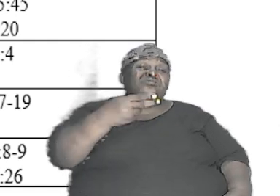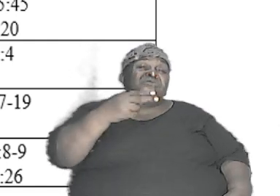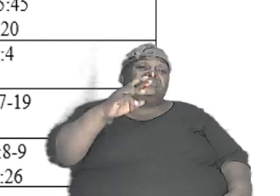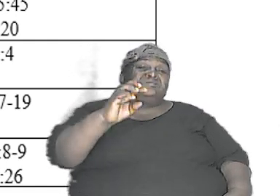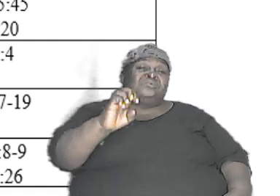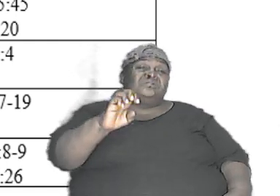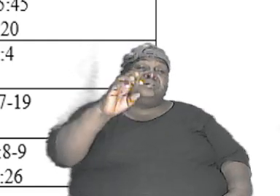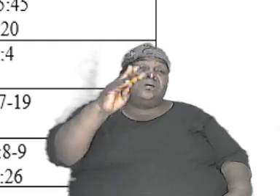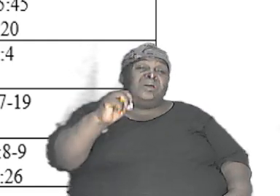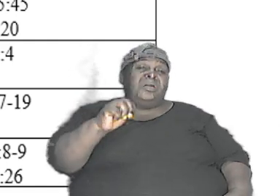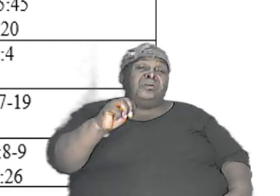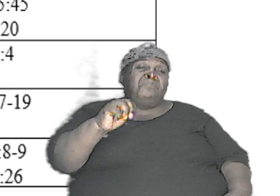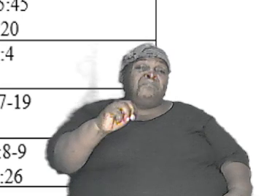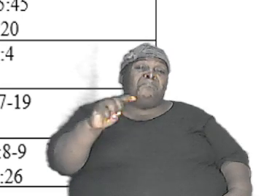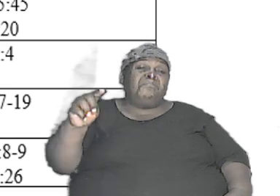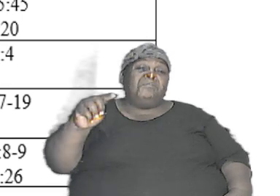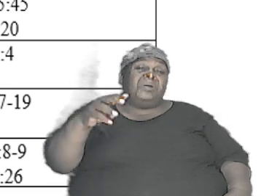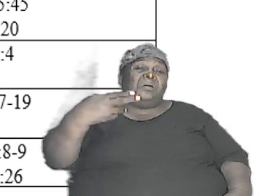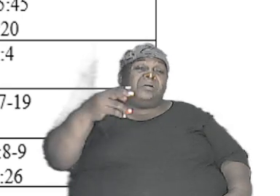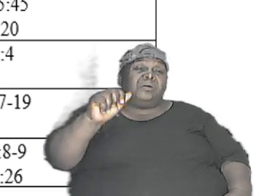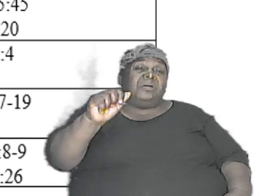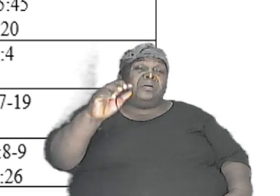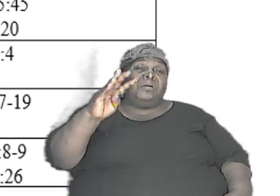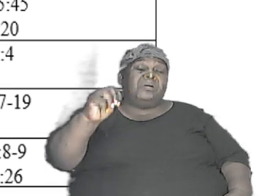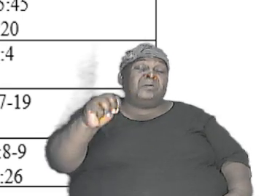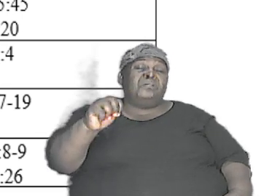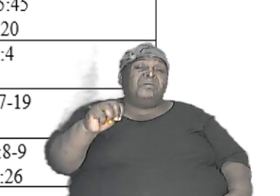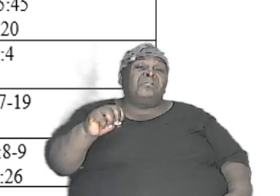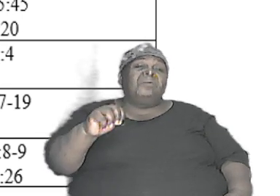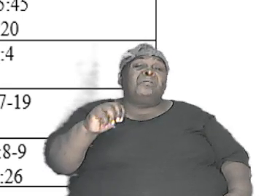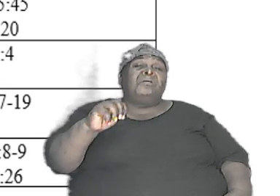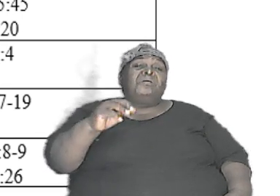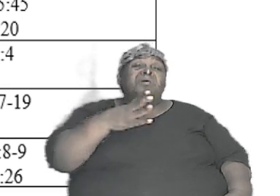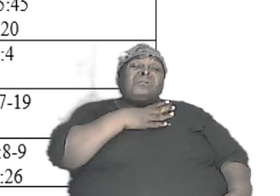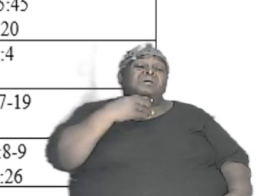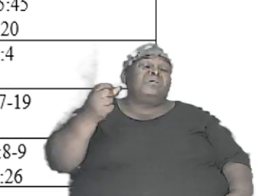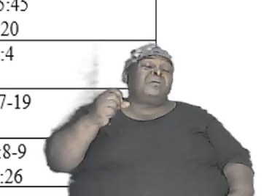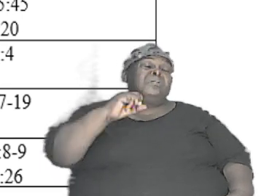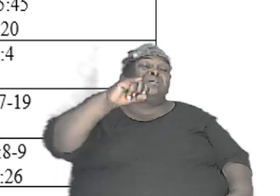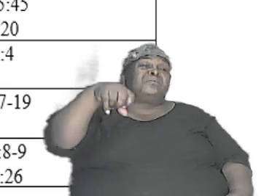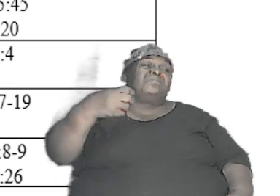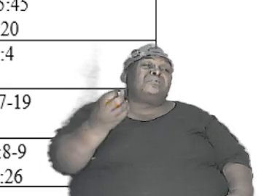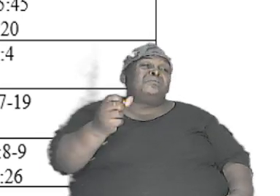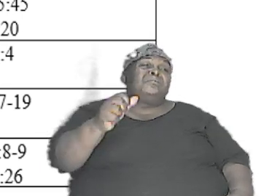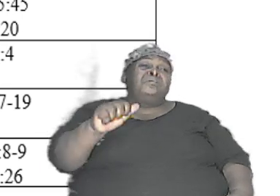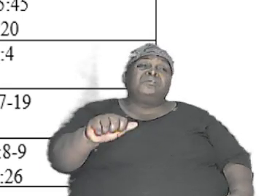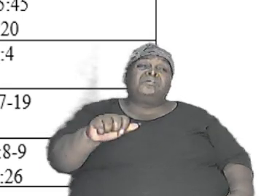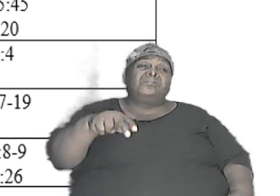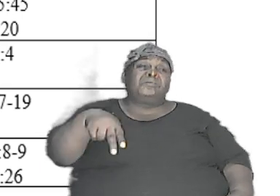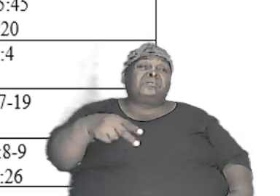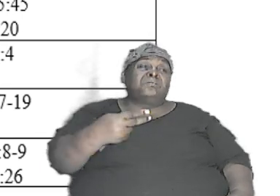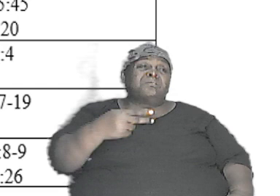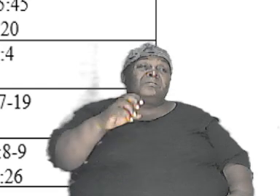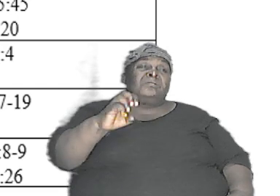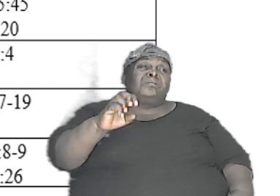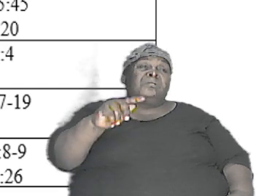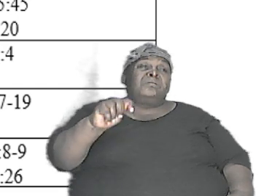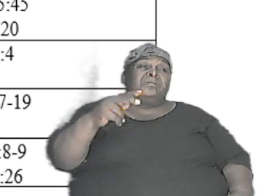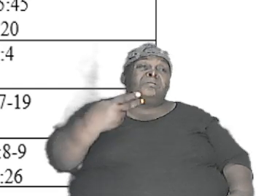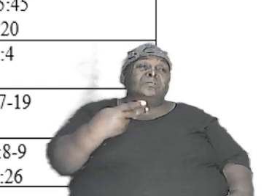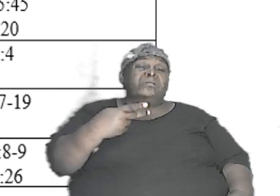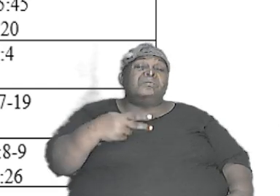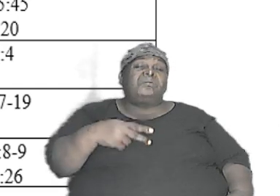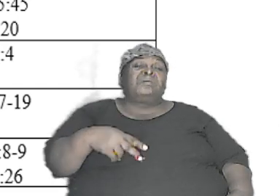Japheth they started to have children and their children started to have children until the until